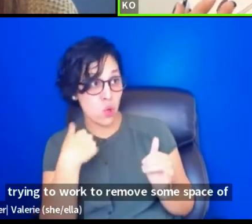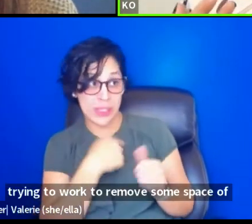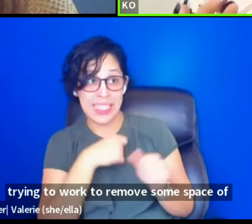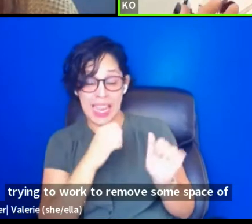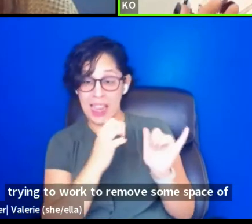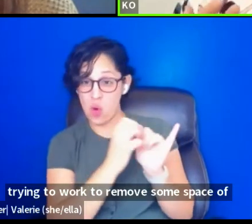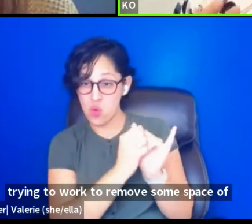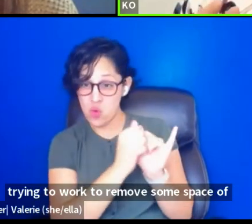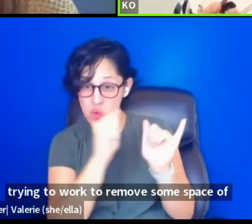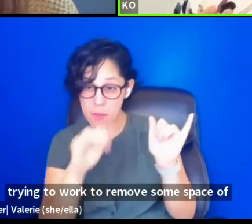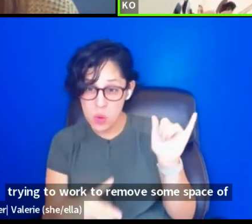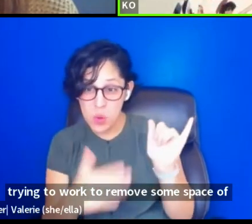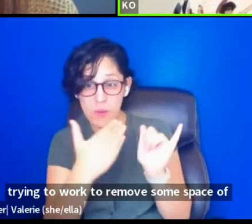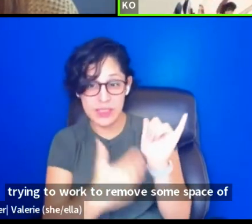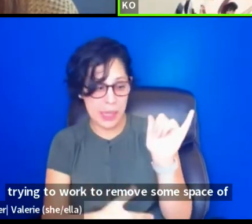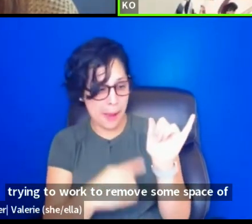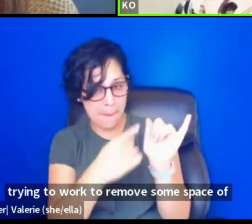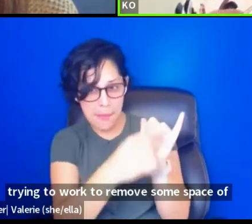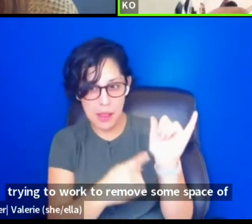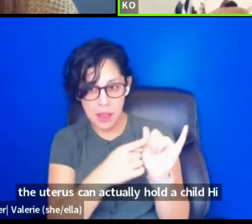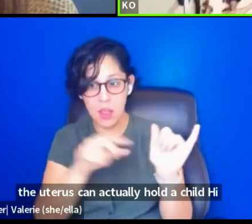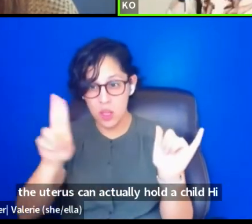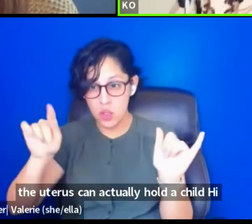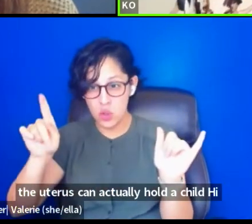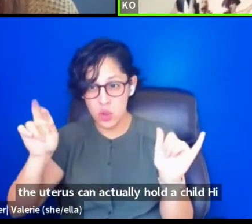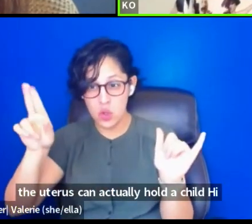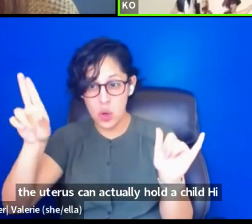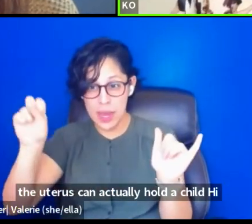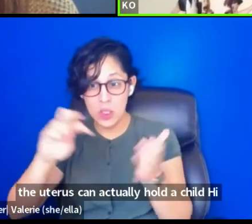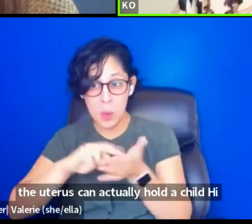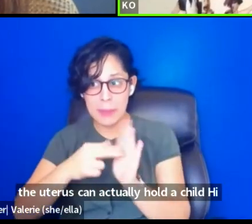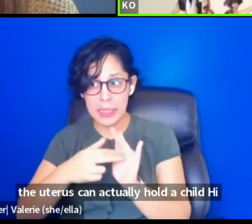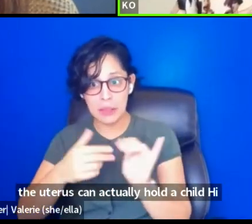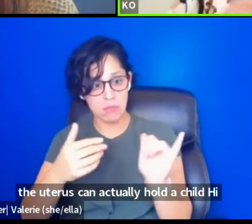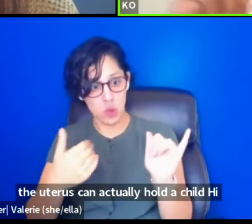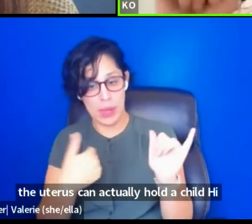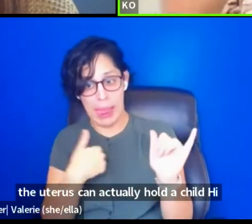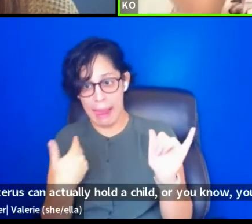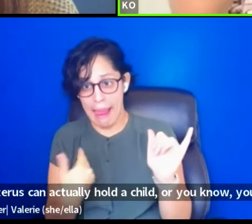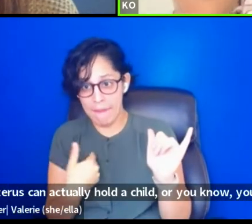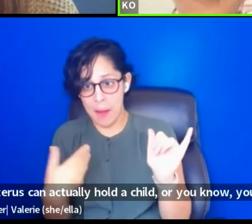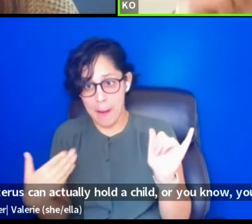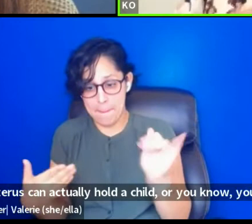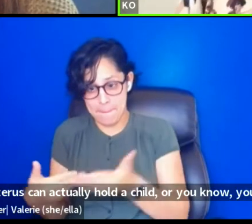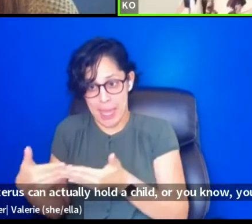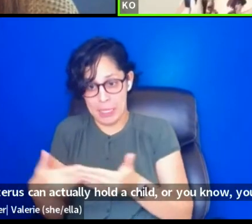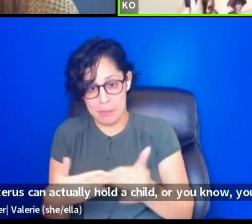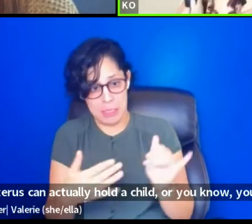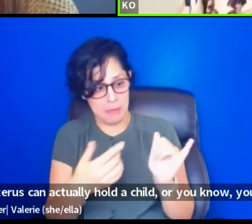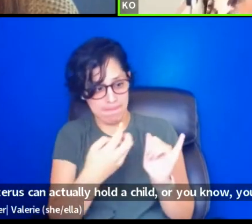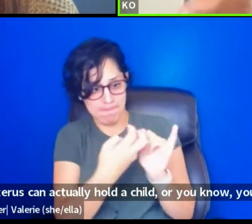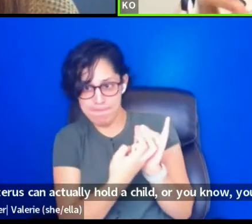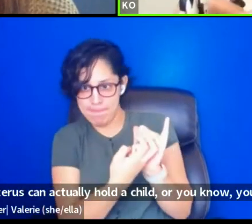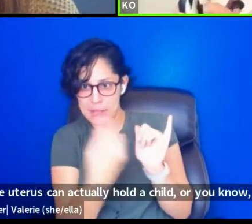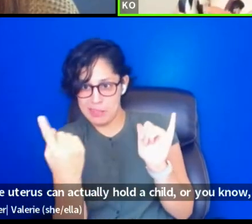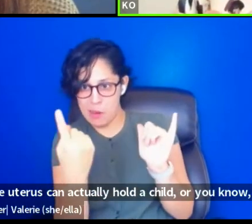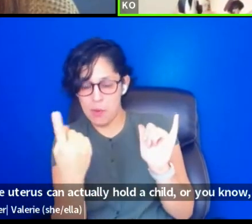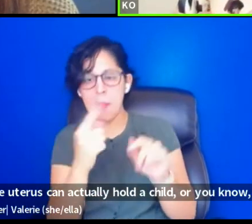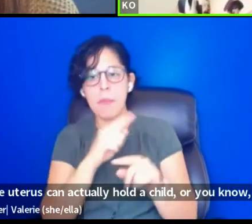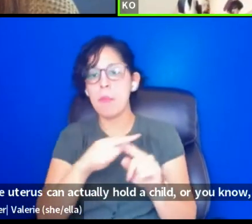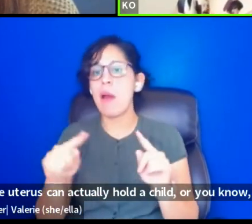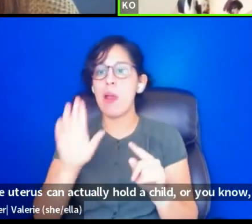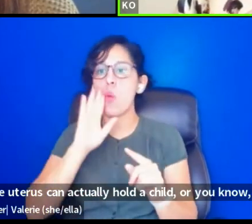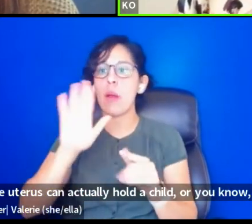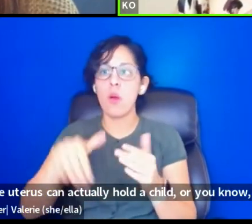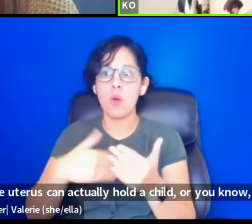um, uh, a child or, you know, you're going to get to the point where it actually becomes a